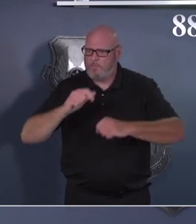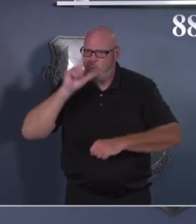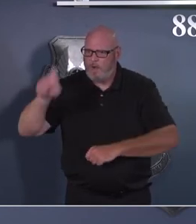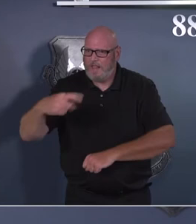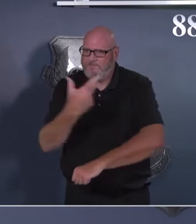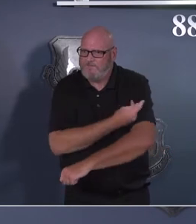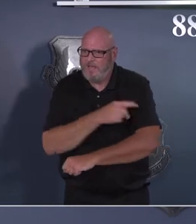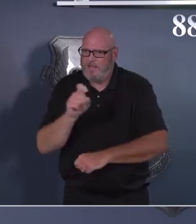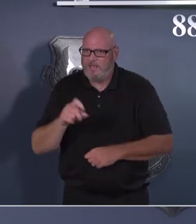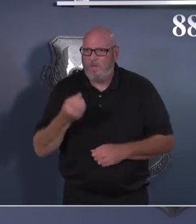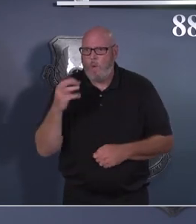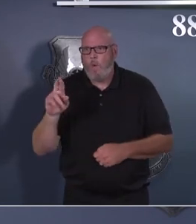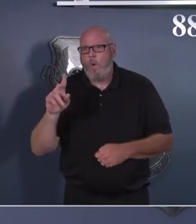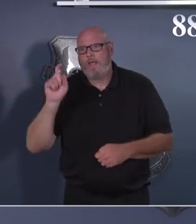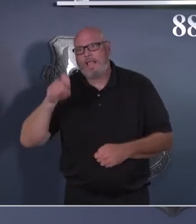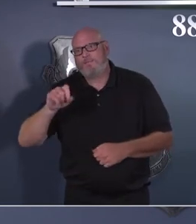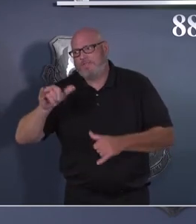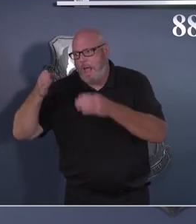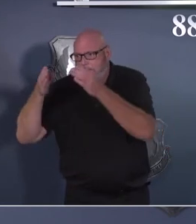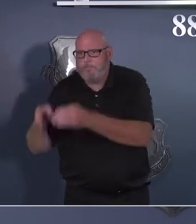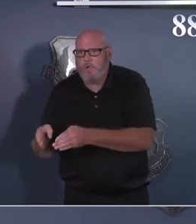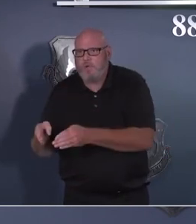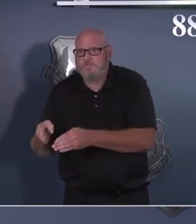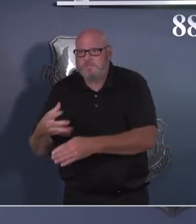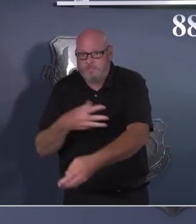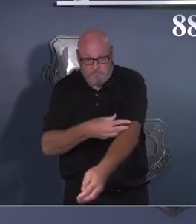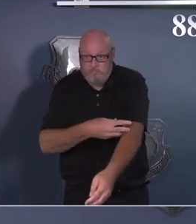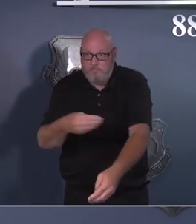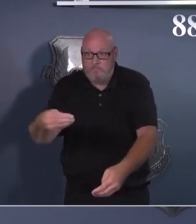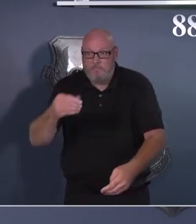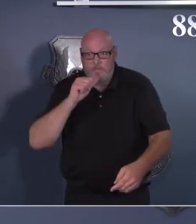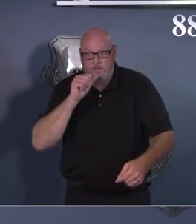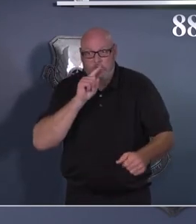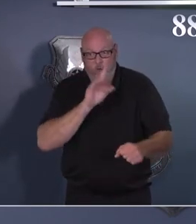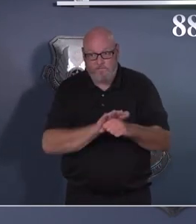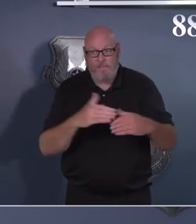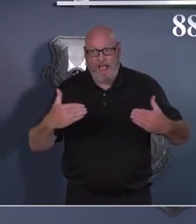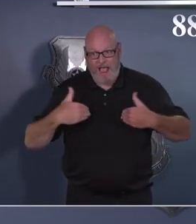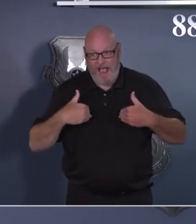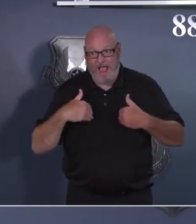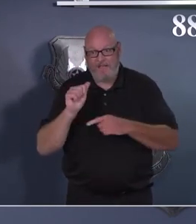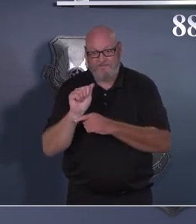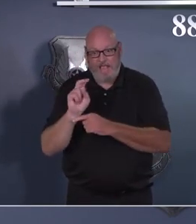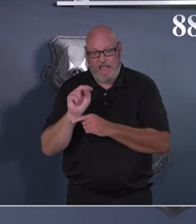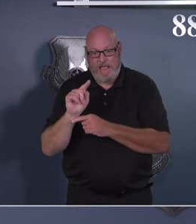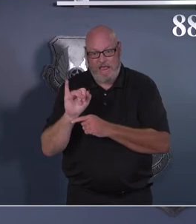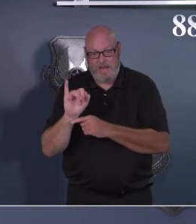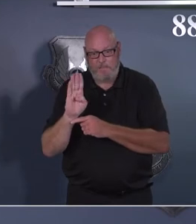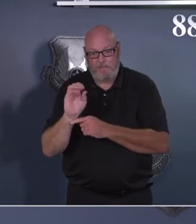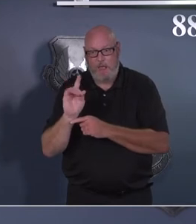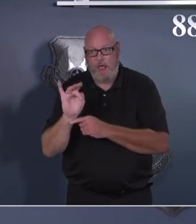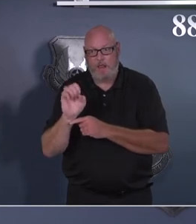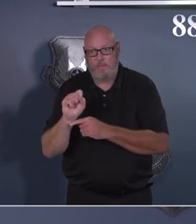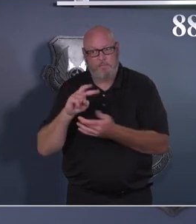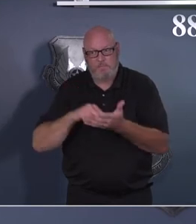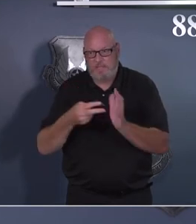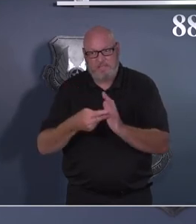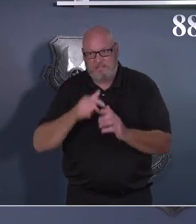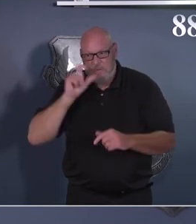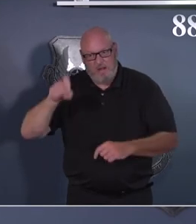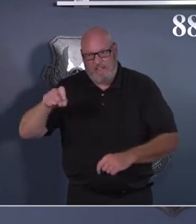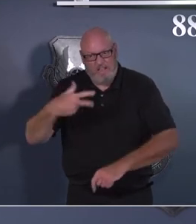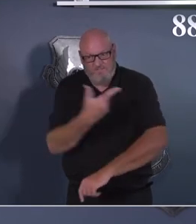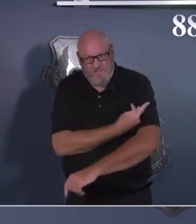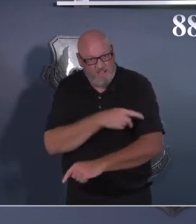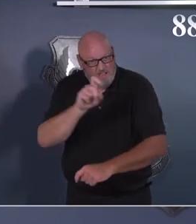test that can confirm that I have antibodies and therefore maybe I'll need to be vaccinated. So I want to share with you directly from our infectious